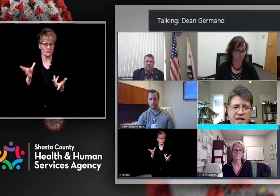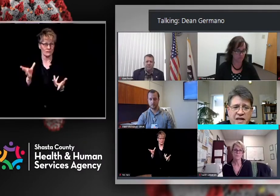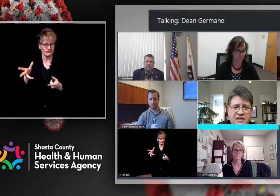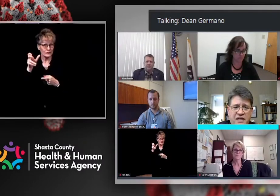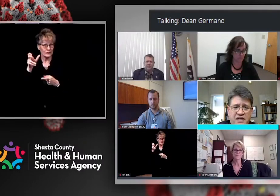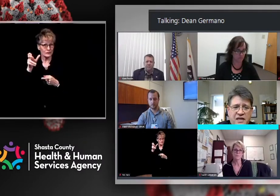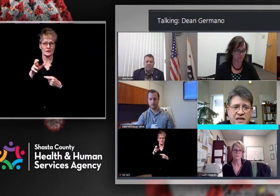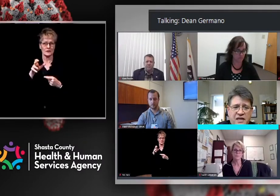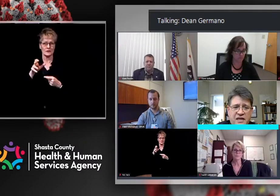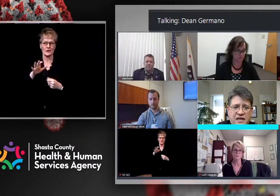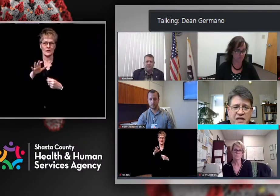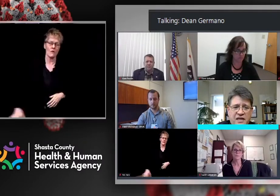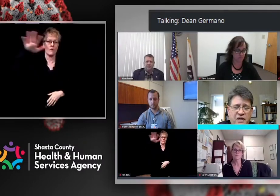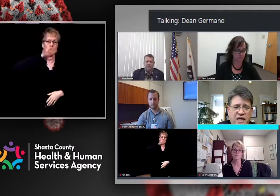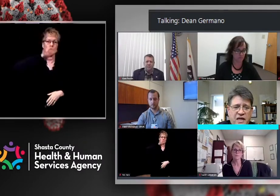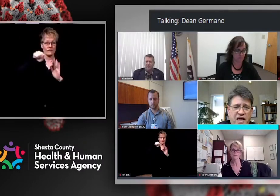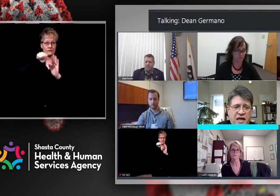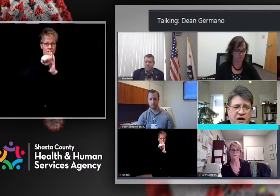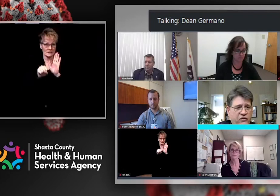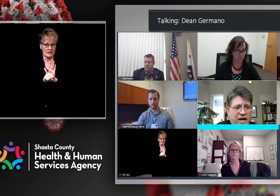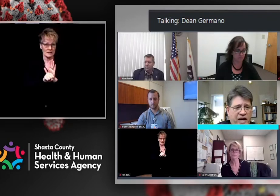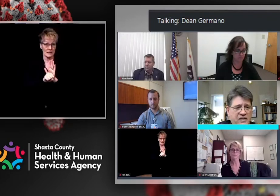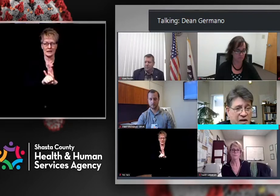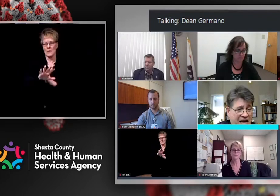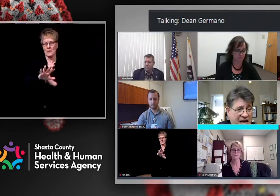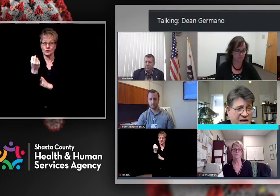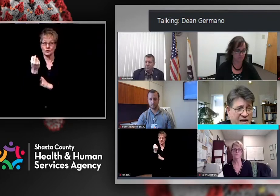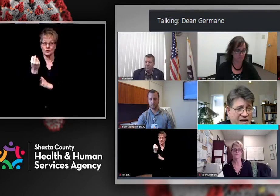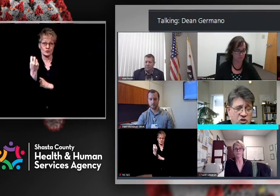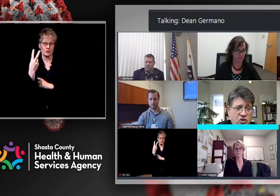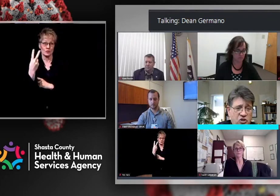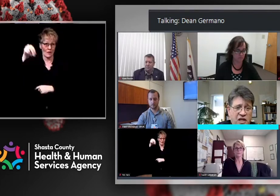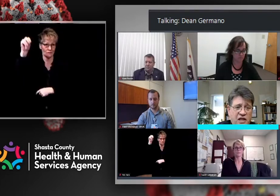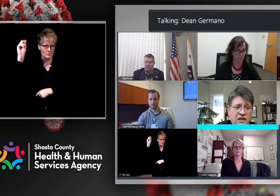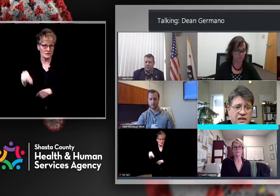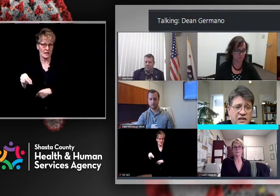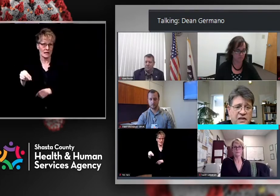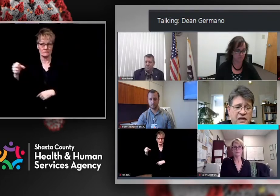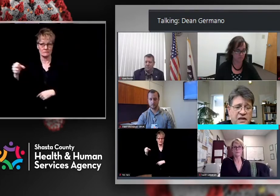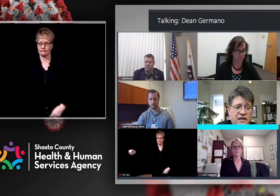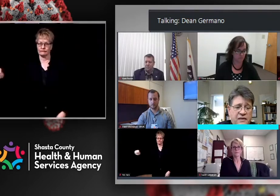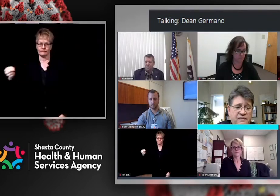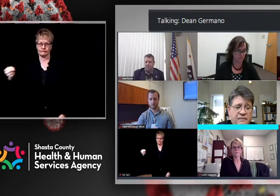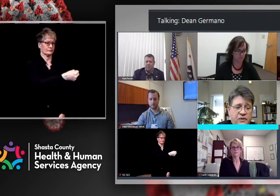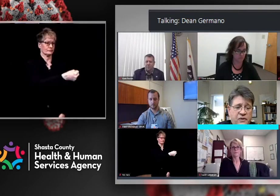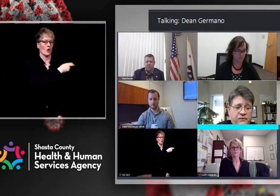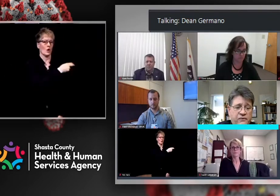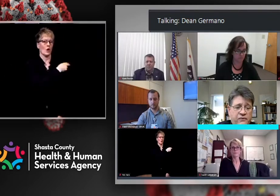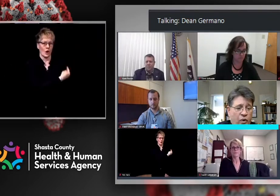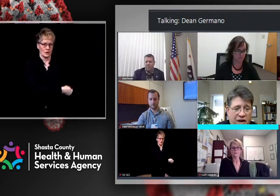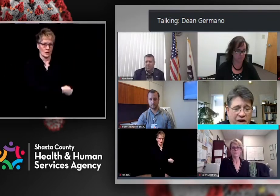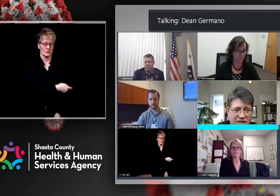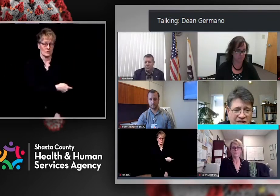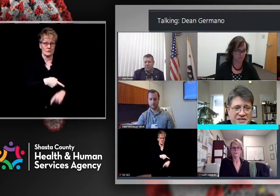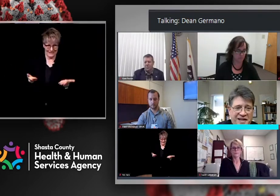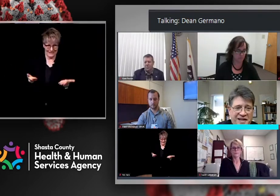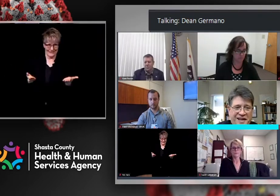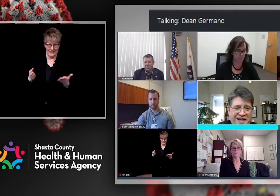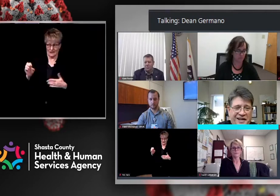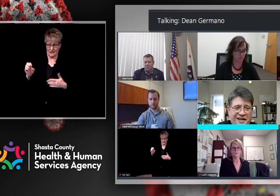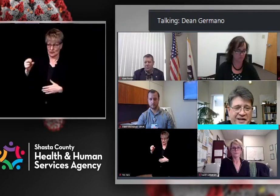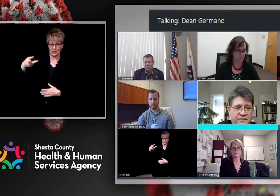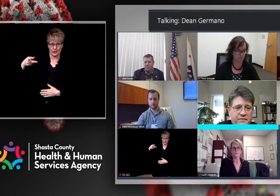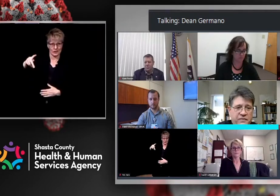positive end up in the hospital. And our rate is about half that much here. So for whatever reason,